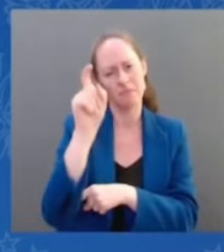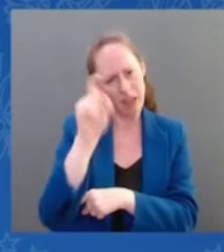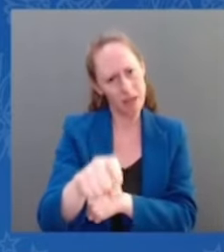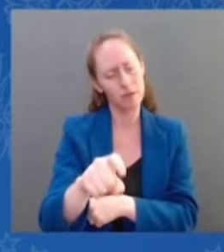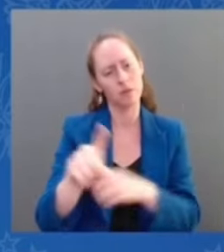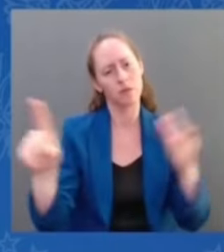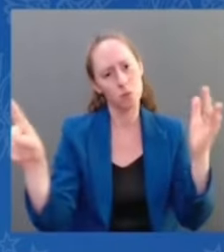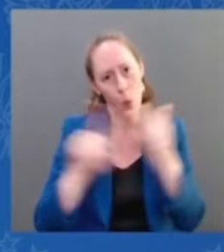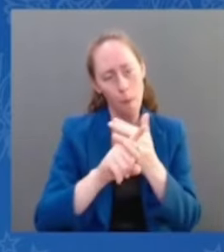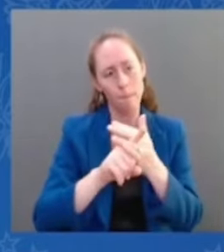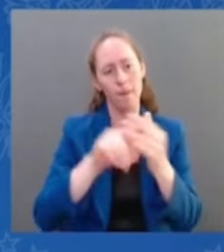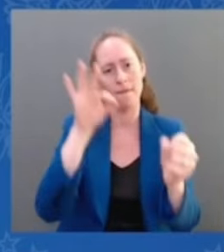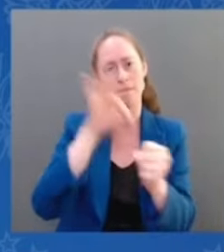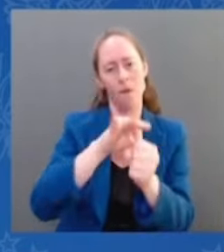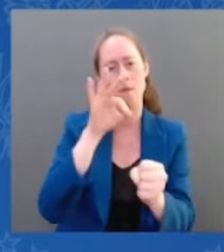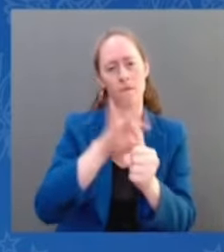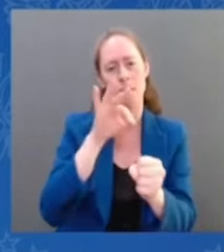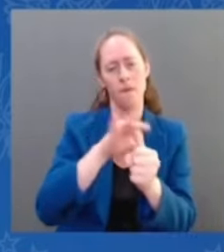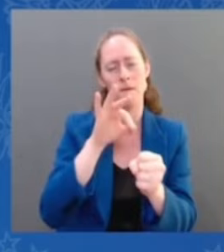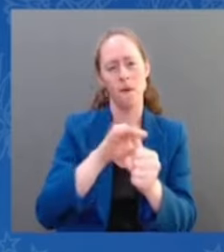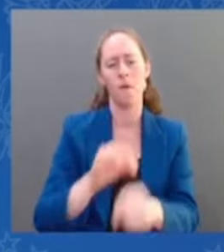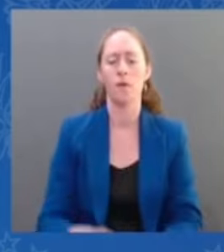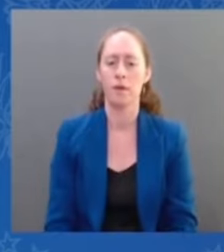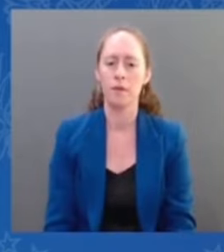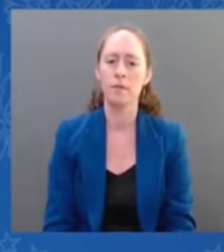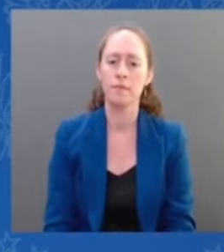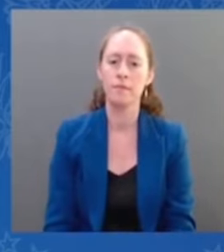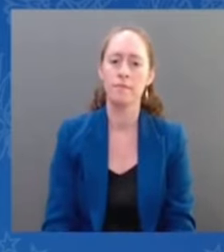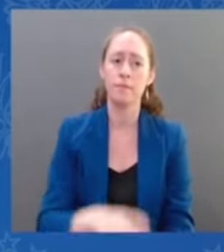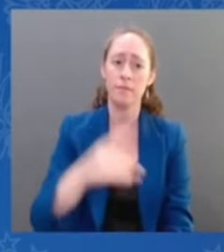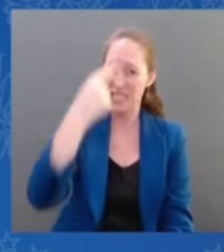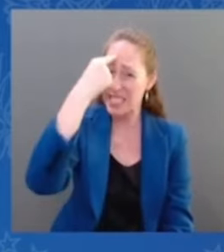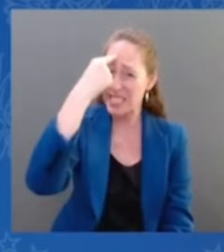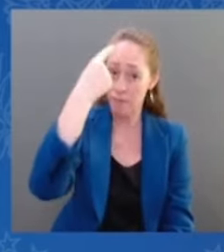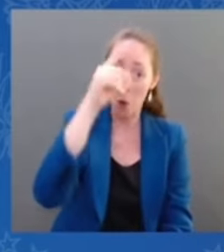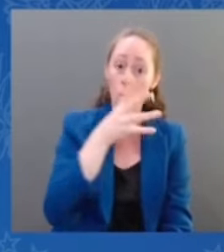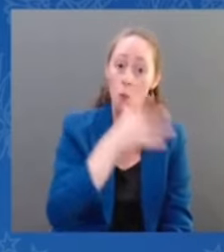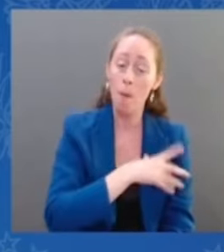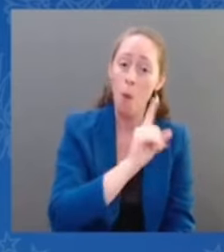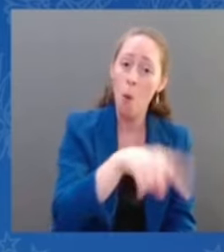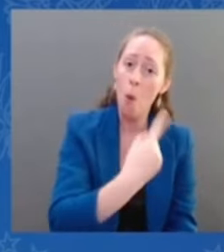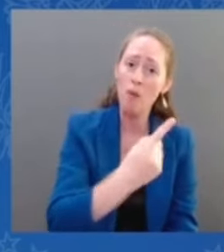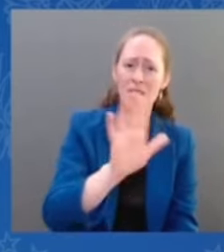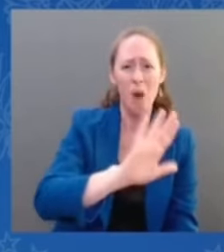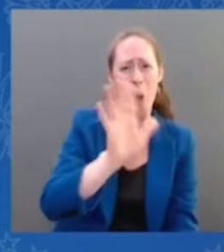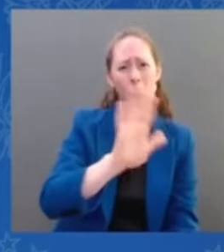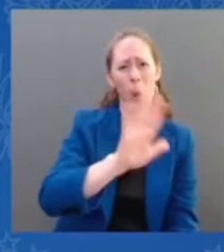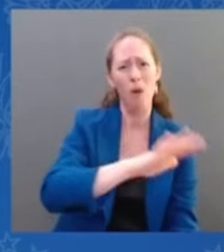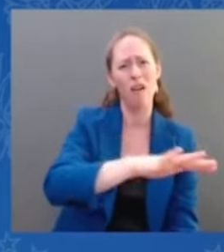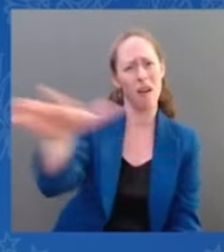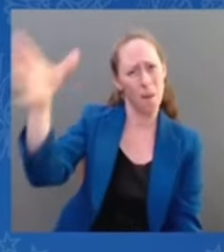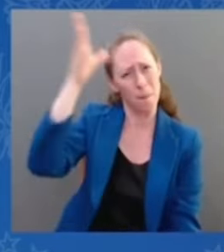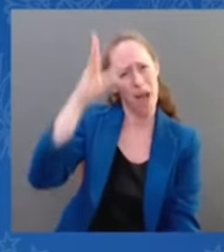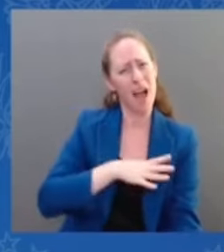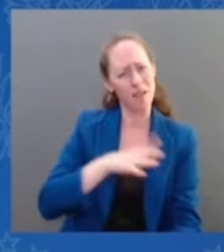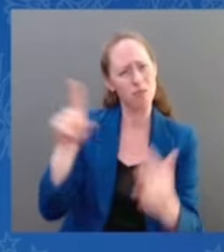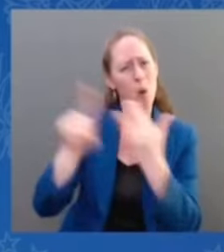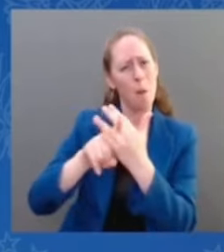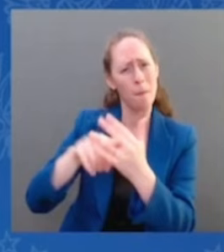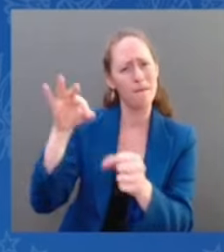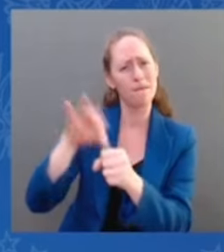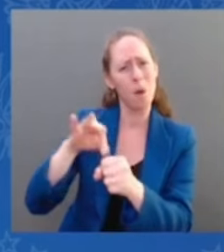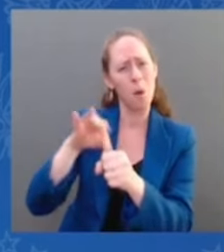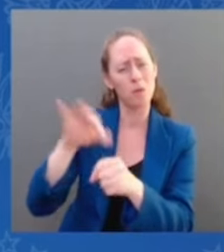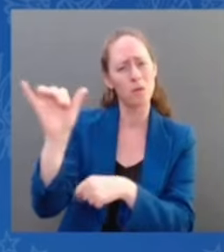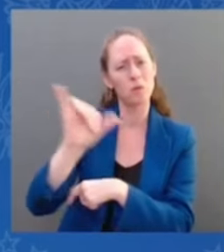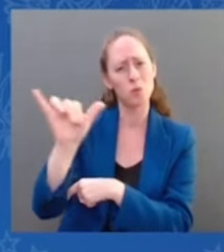taking up the fight alongside them to restore the right to choose and the broader right to privacy in this nation, which they denied existed.